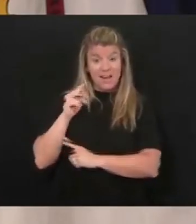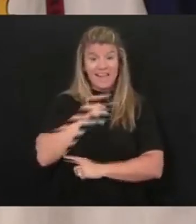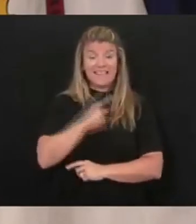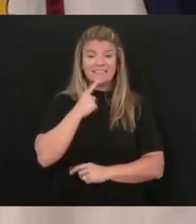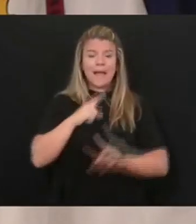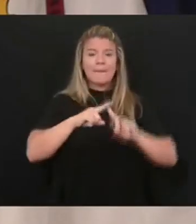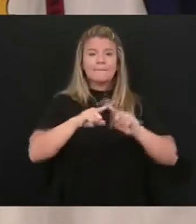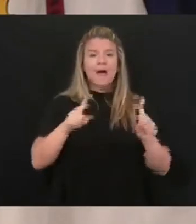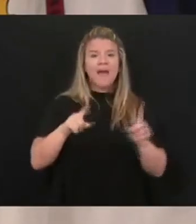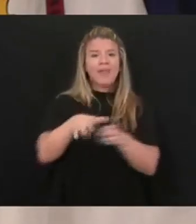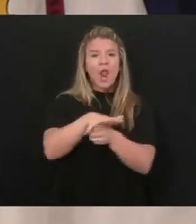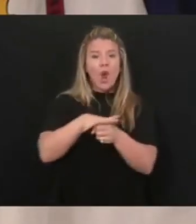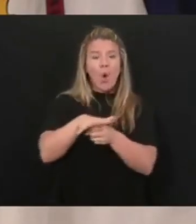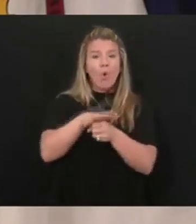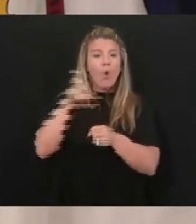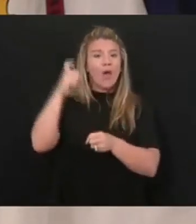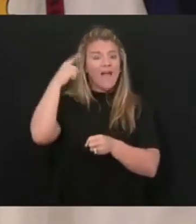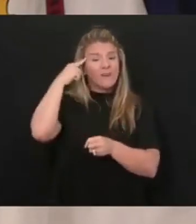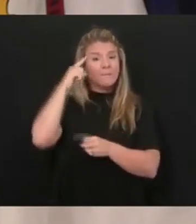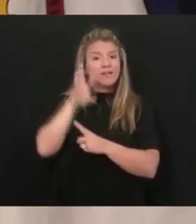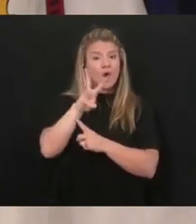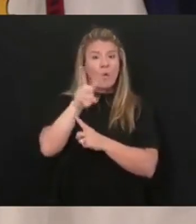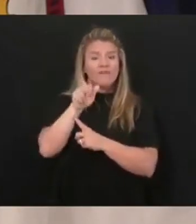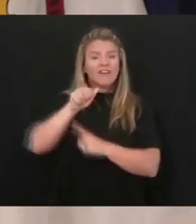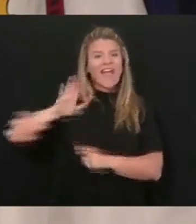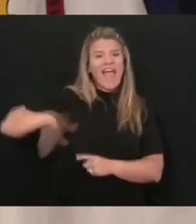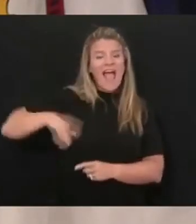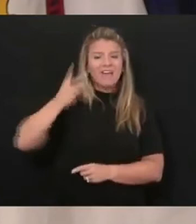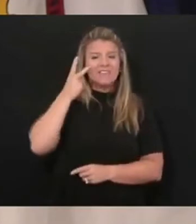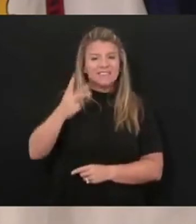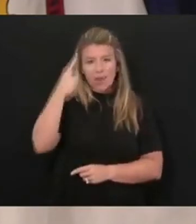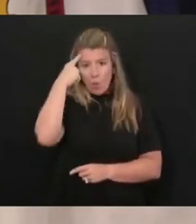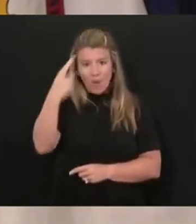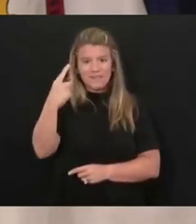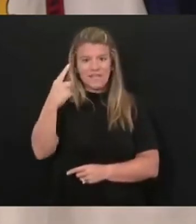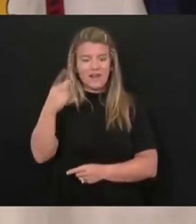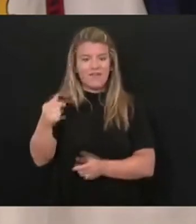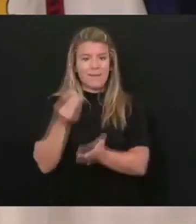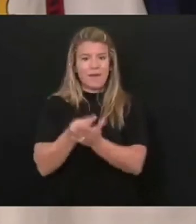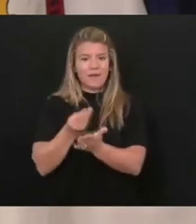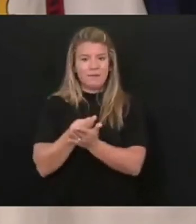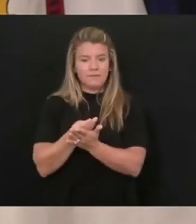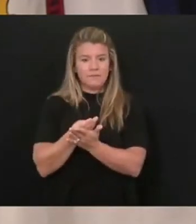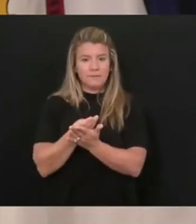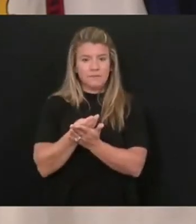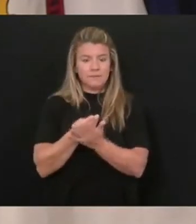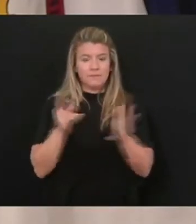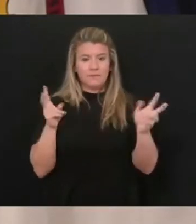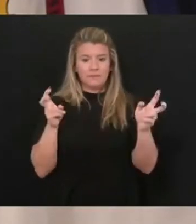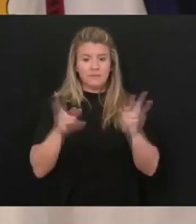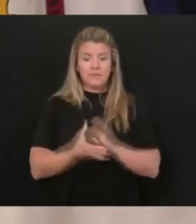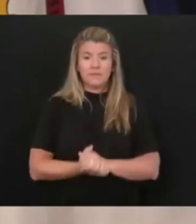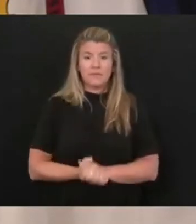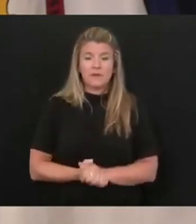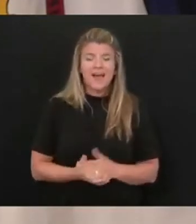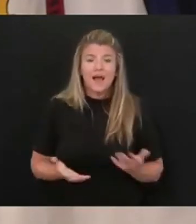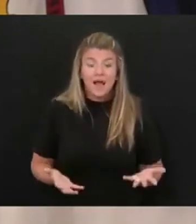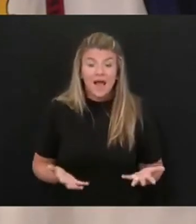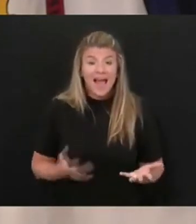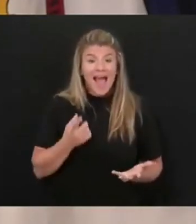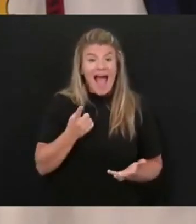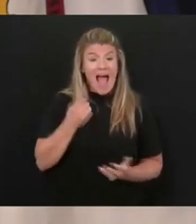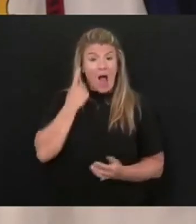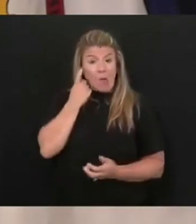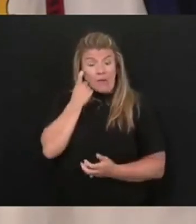But the local governments in West Virginia haven't seen a penny of that money. And you just heard me say